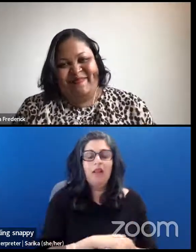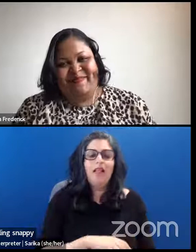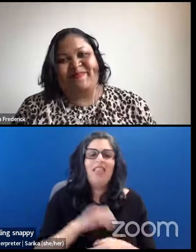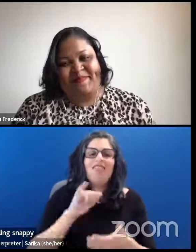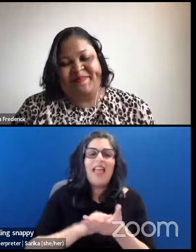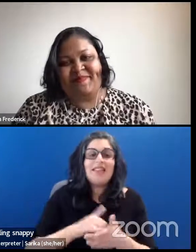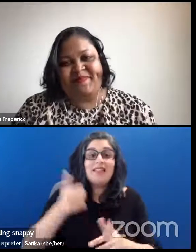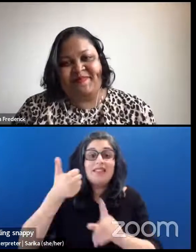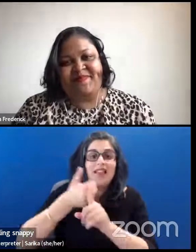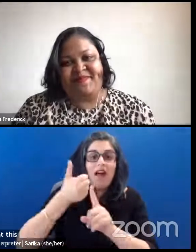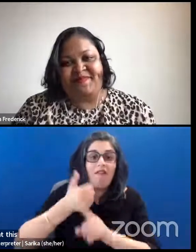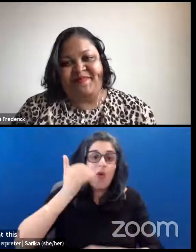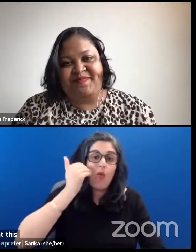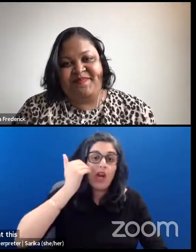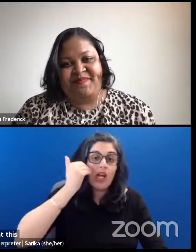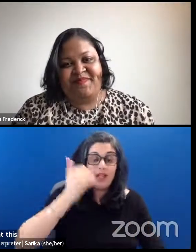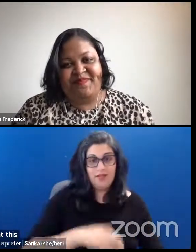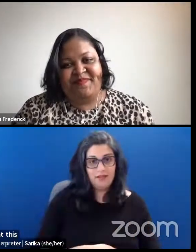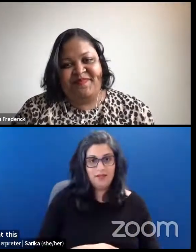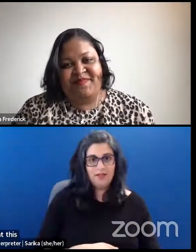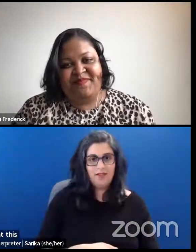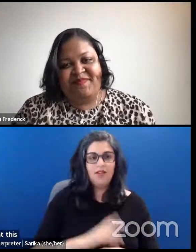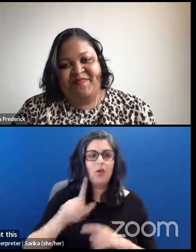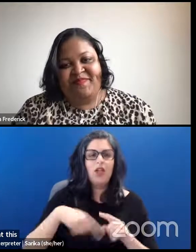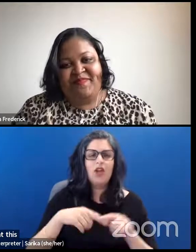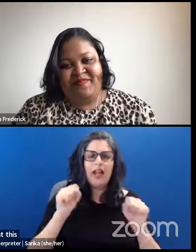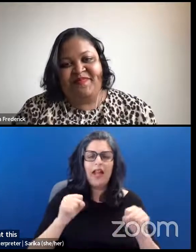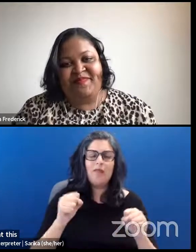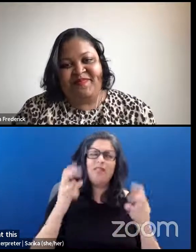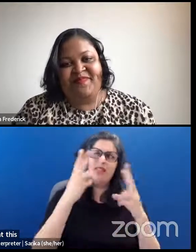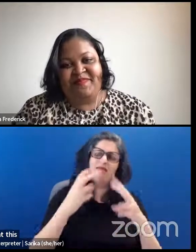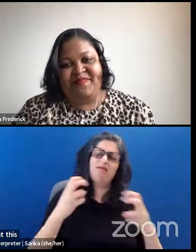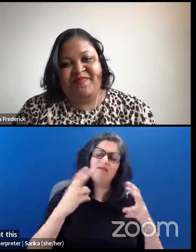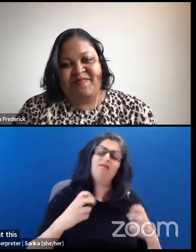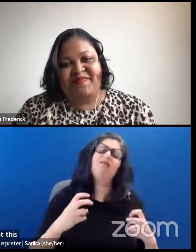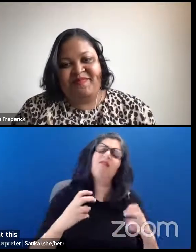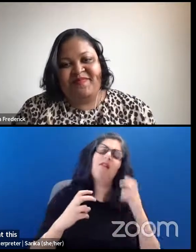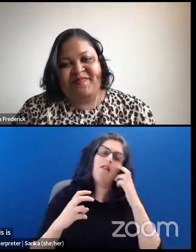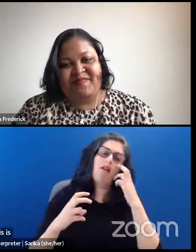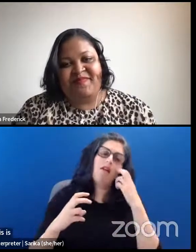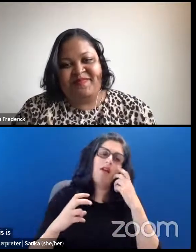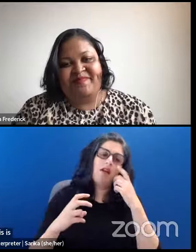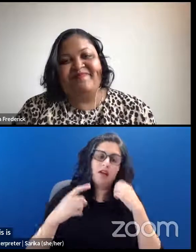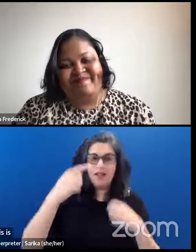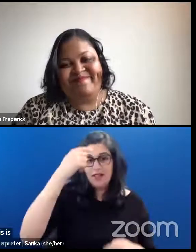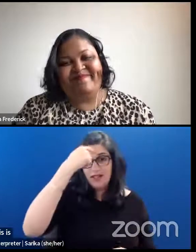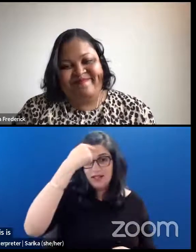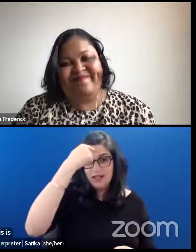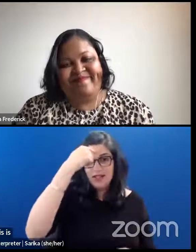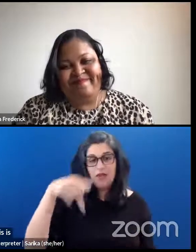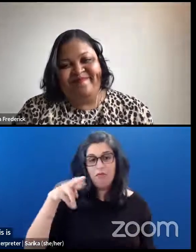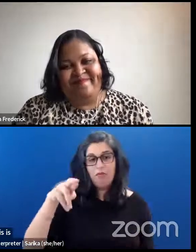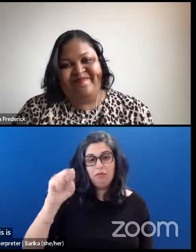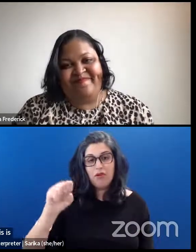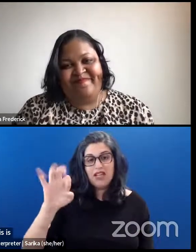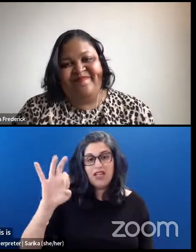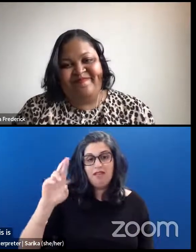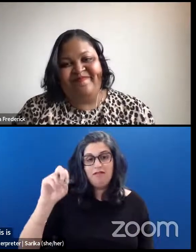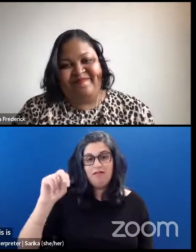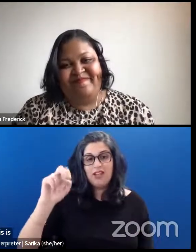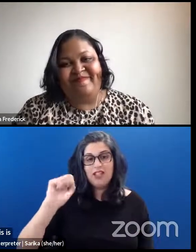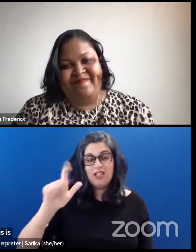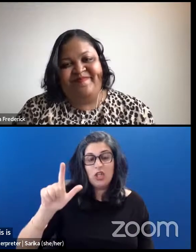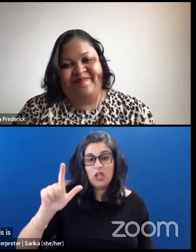-awareness and what it does when you're able to reflect in this way is you're activating your prefrontal cortex. You're actually being self